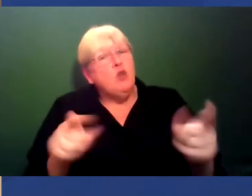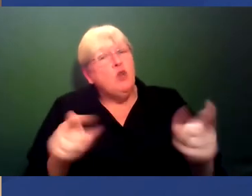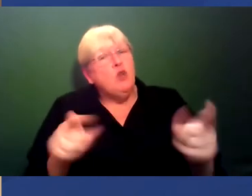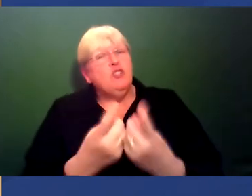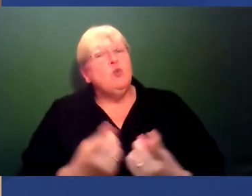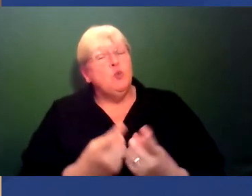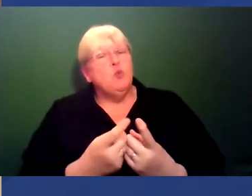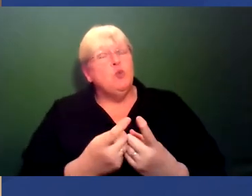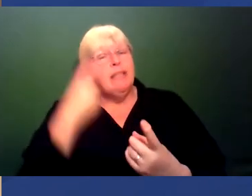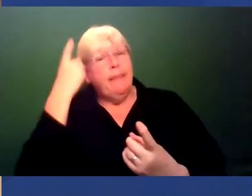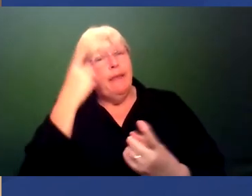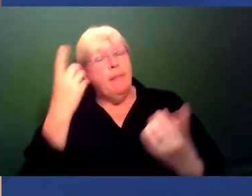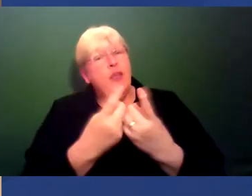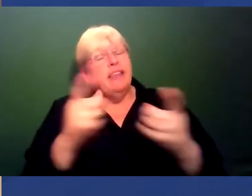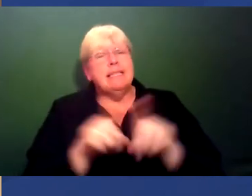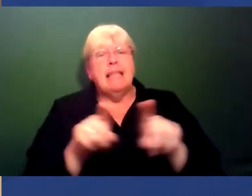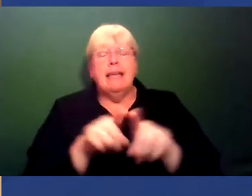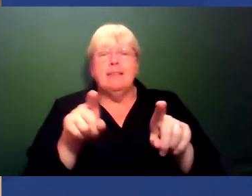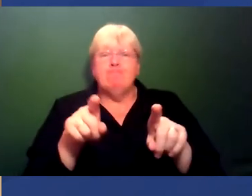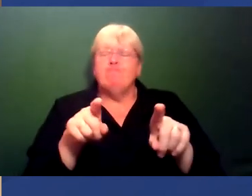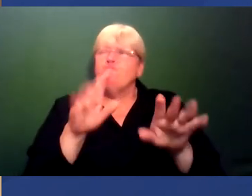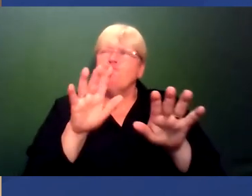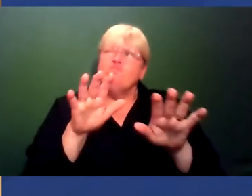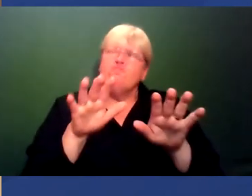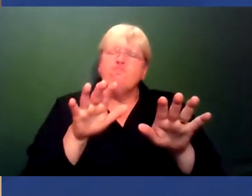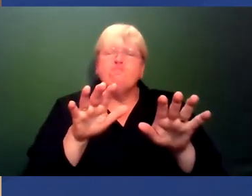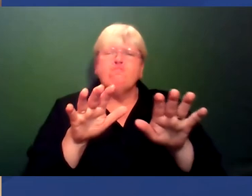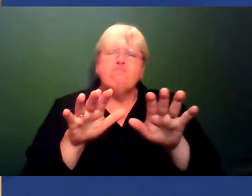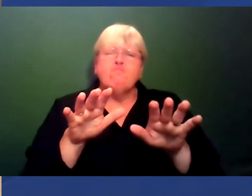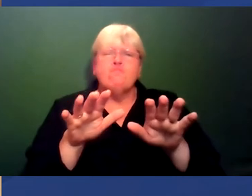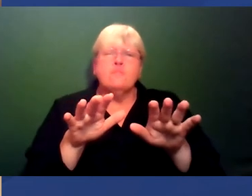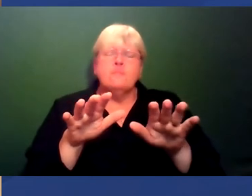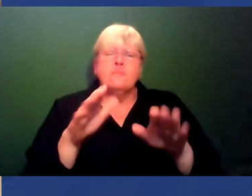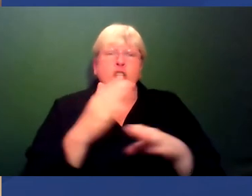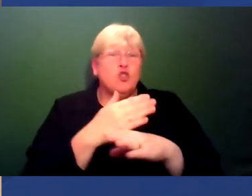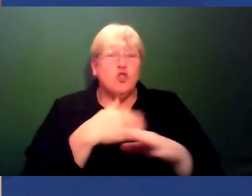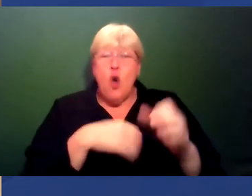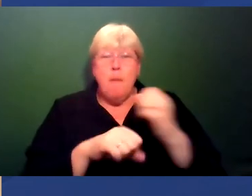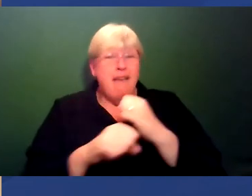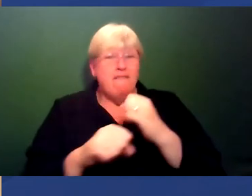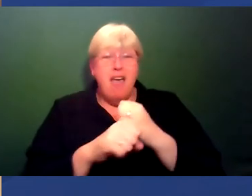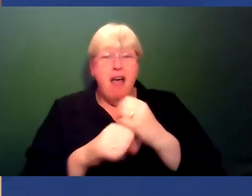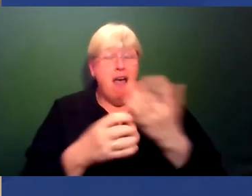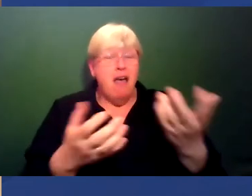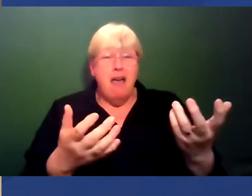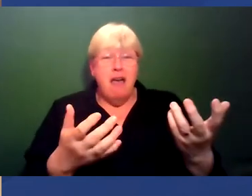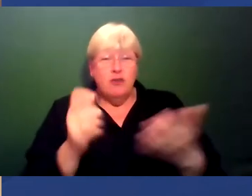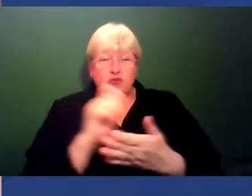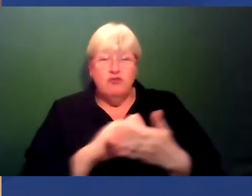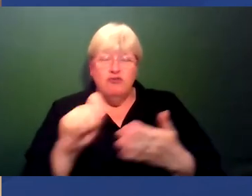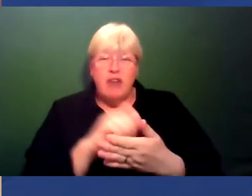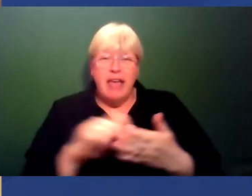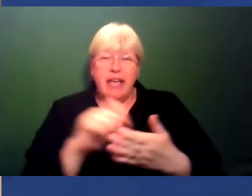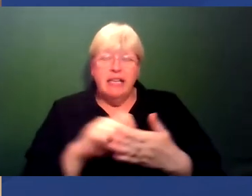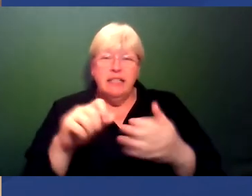Think about things like, you know, there's loads and loads of things, but like, think about things like job adverts that you're writing. You know, when you get your